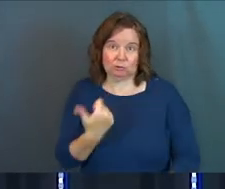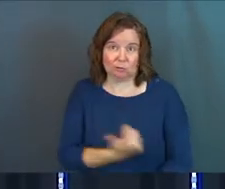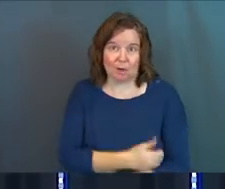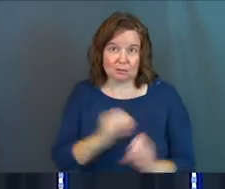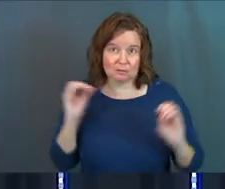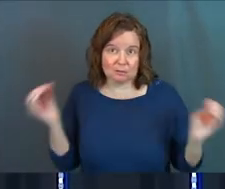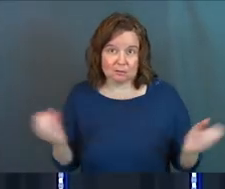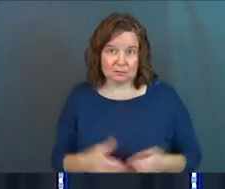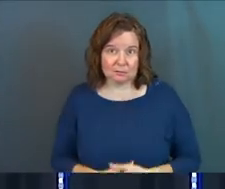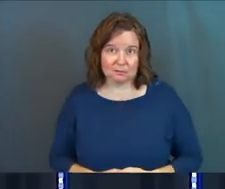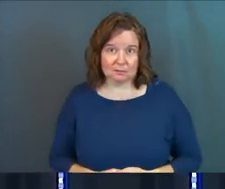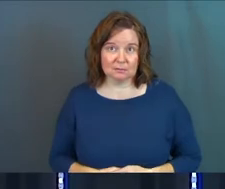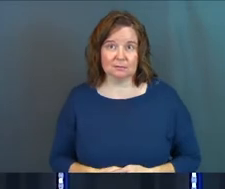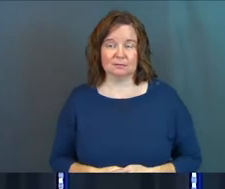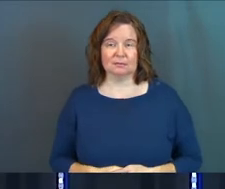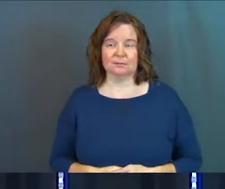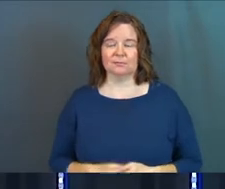drugs.